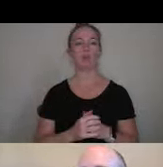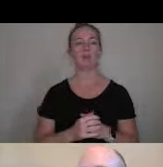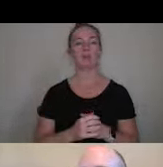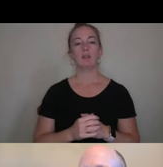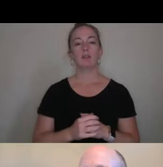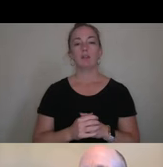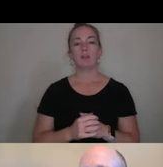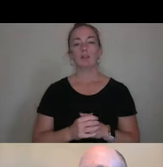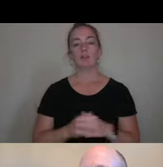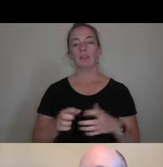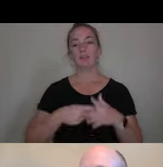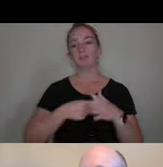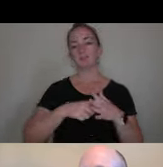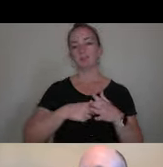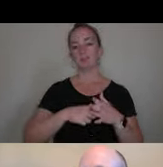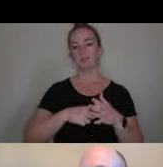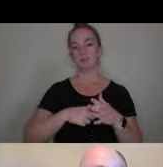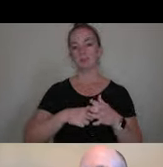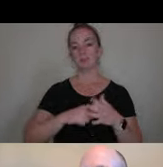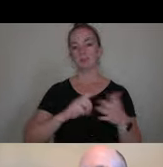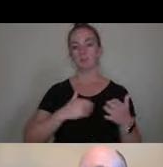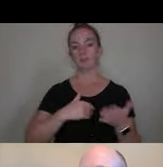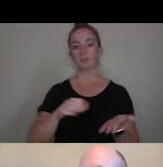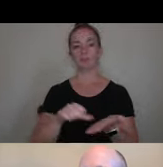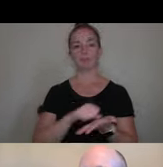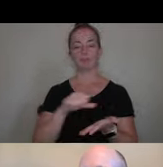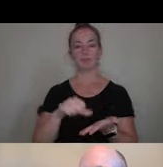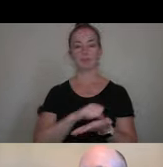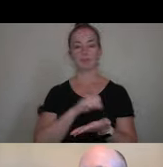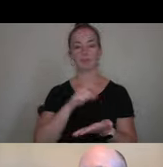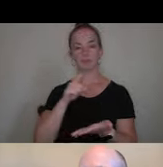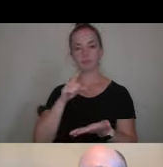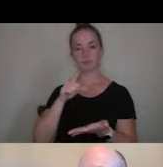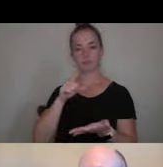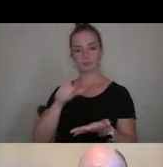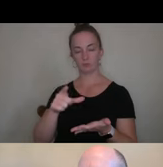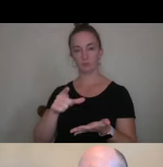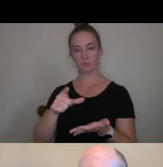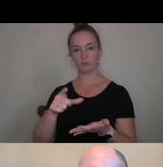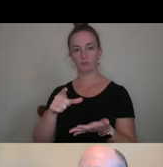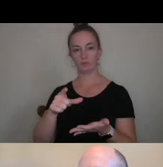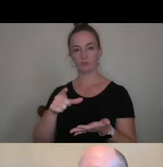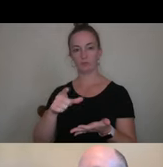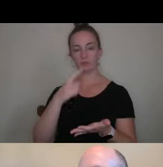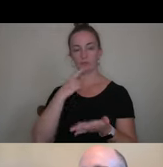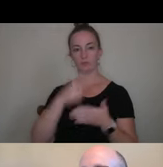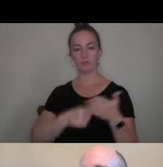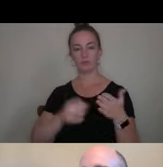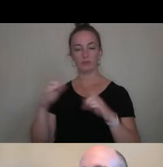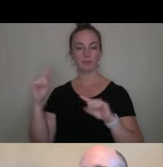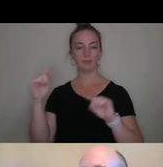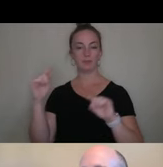So starting with our our page on you'll see a page there that says cost of attendance.